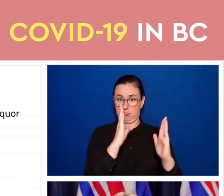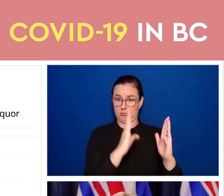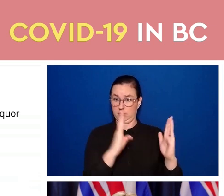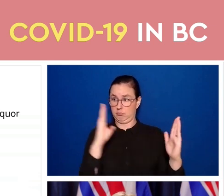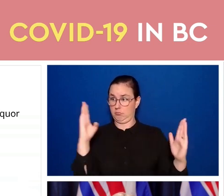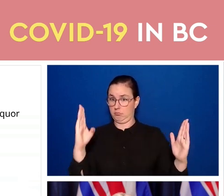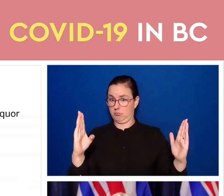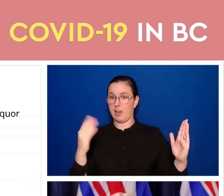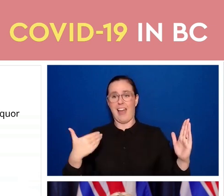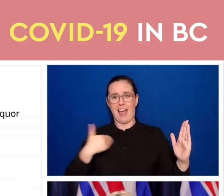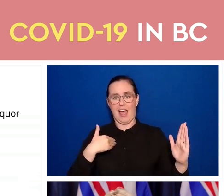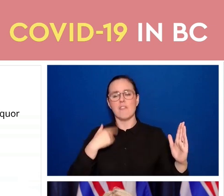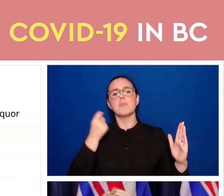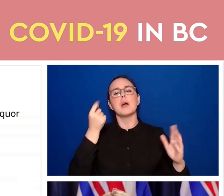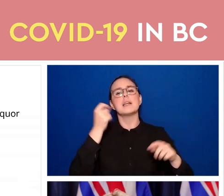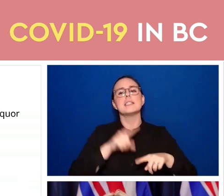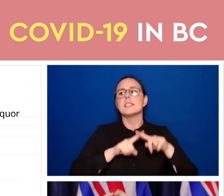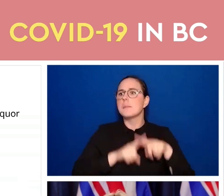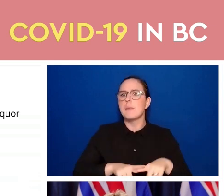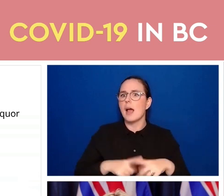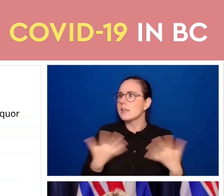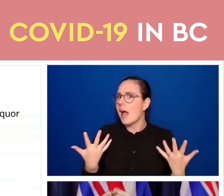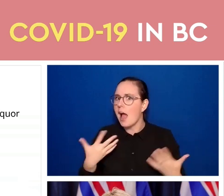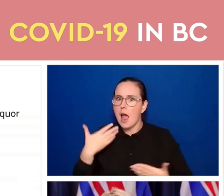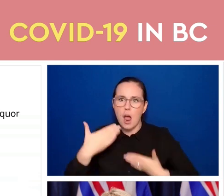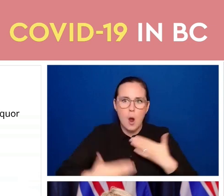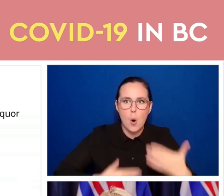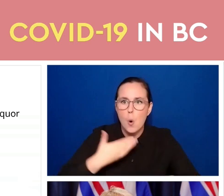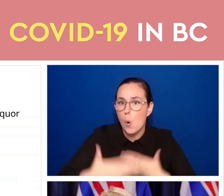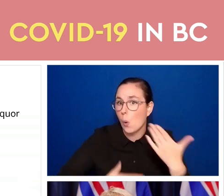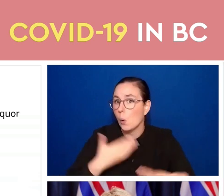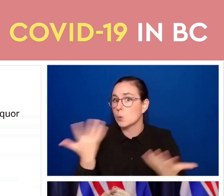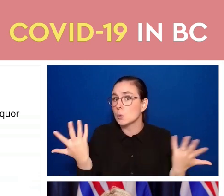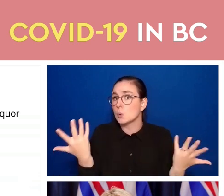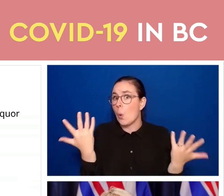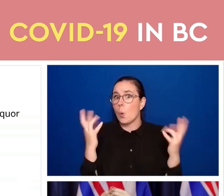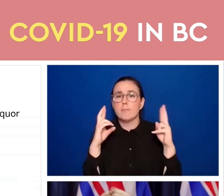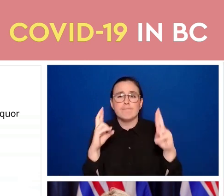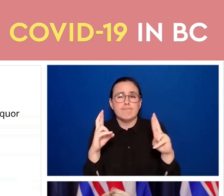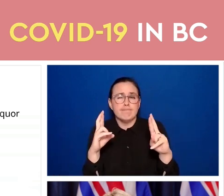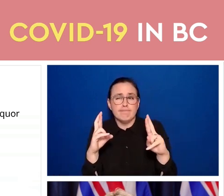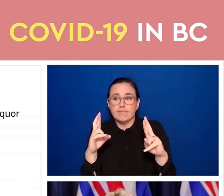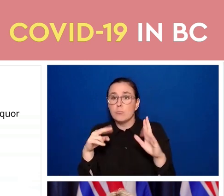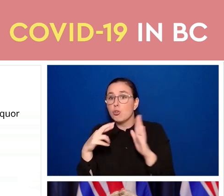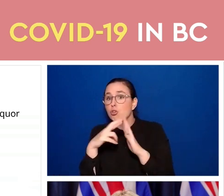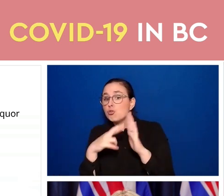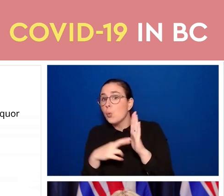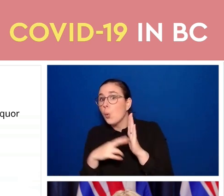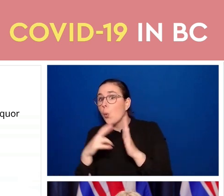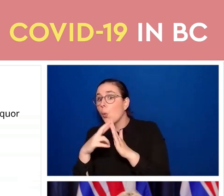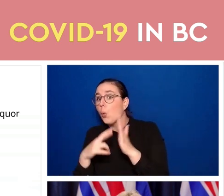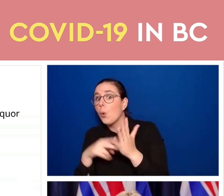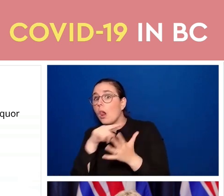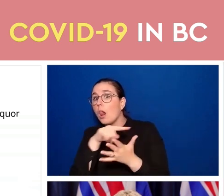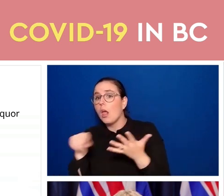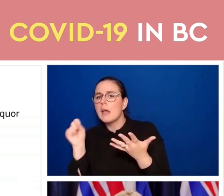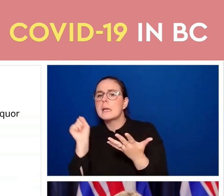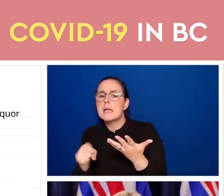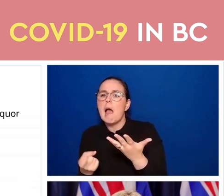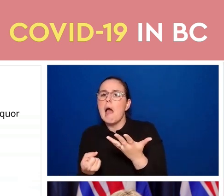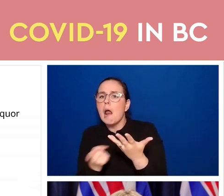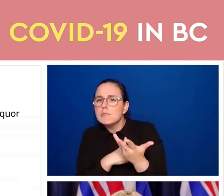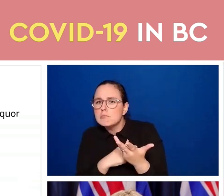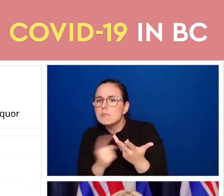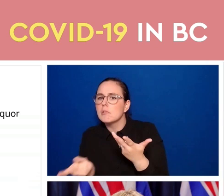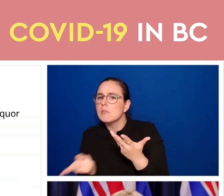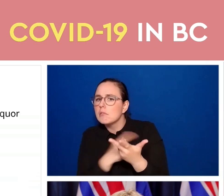are hopeful that we'll be able to remove some of the restrictions and we'll take away that risk of having to shut down or